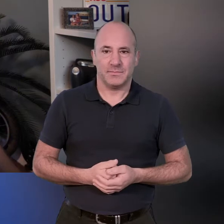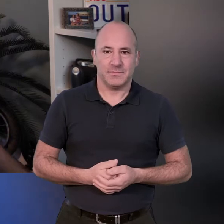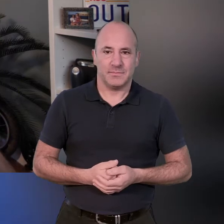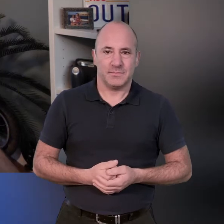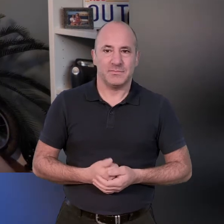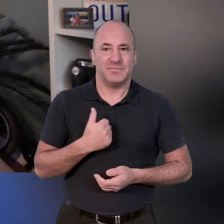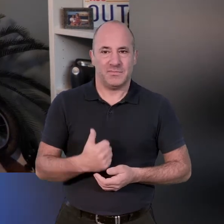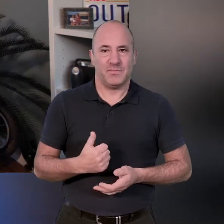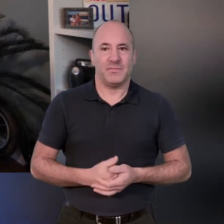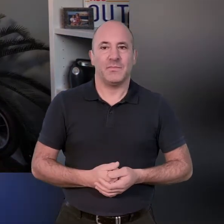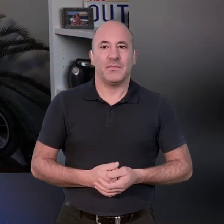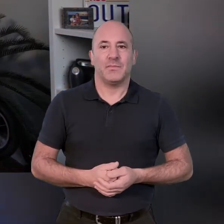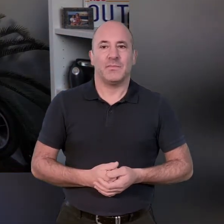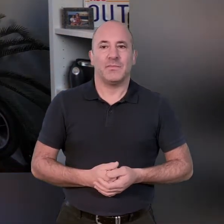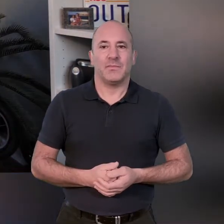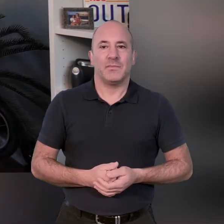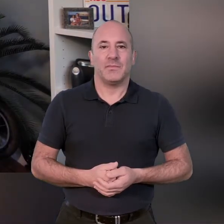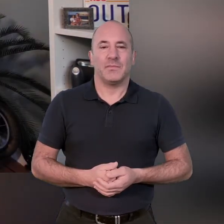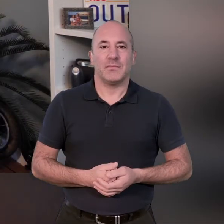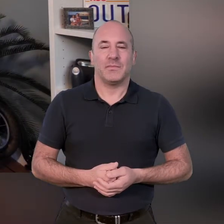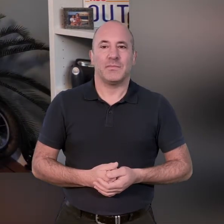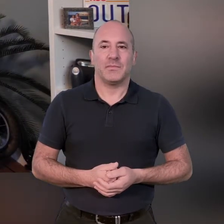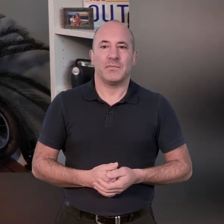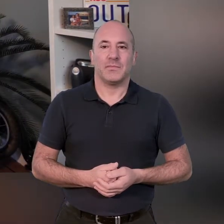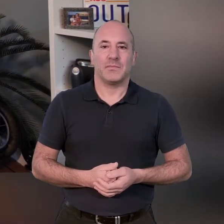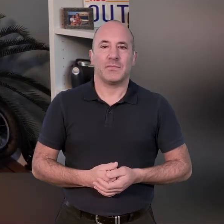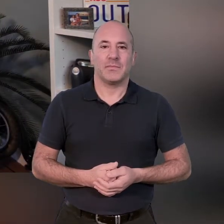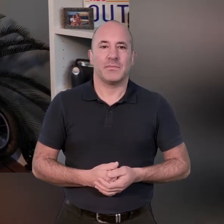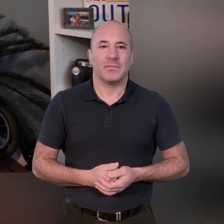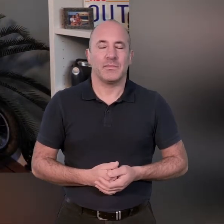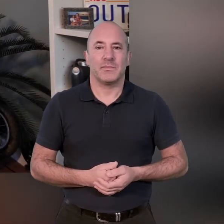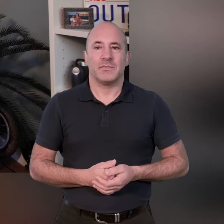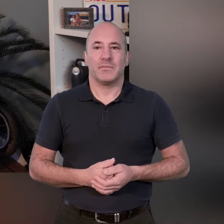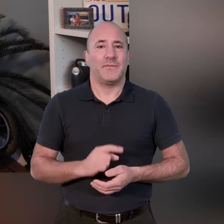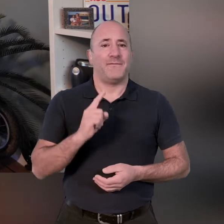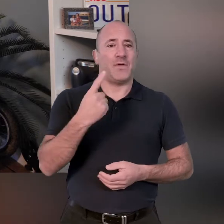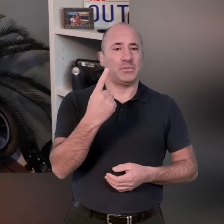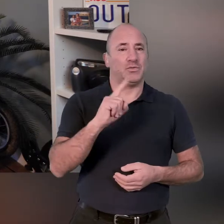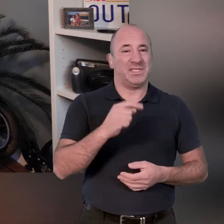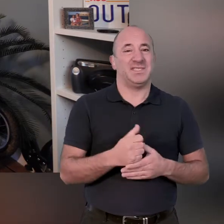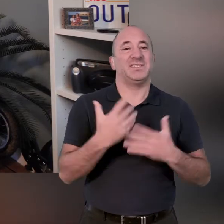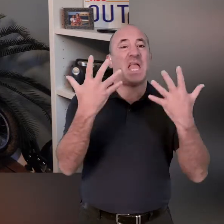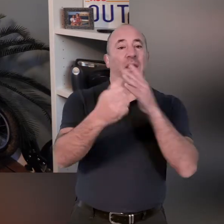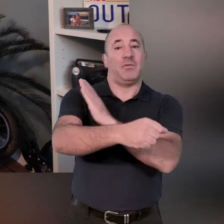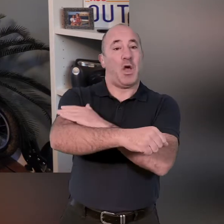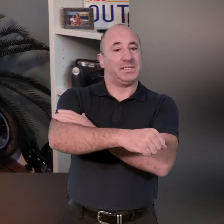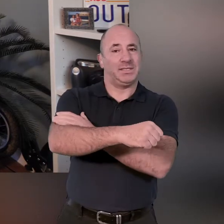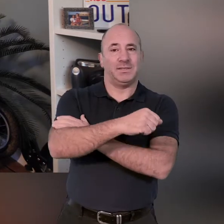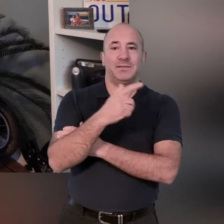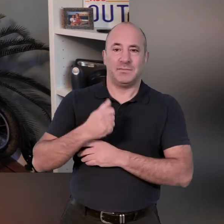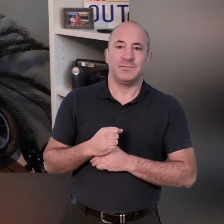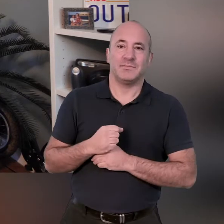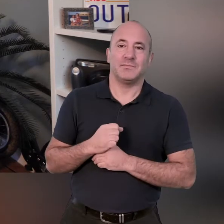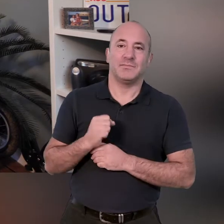and then come backwards excellent all right so the first one we're going to do here as i said ten with the right